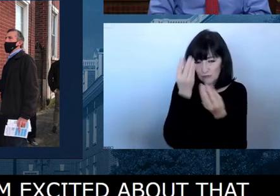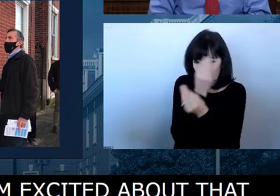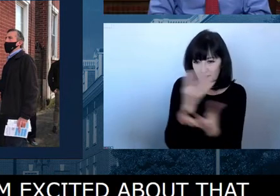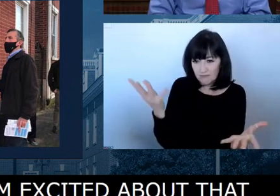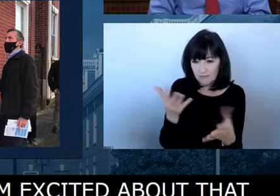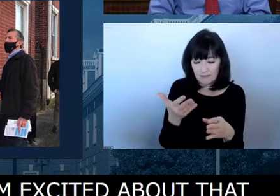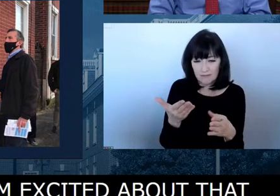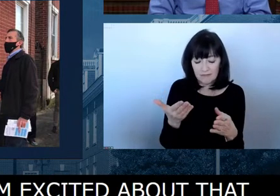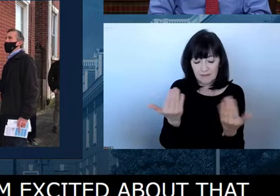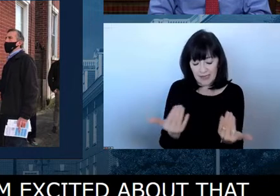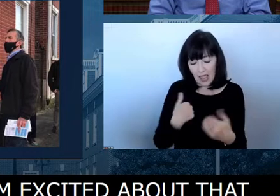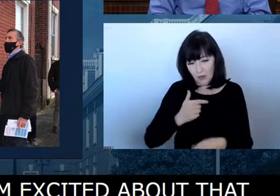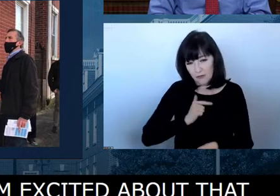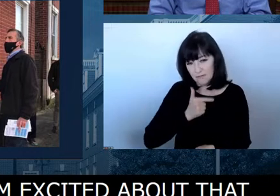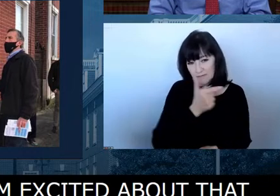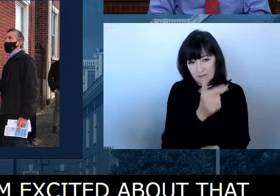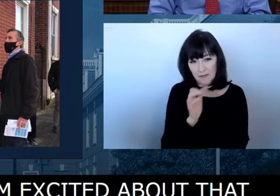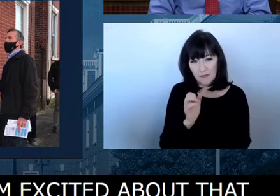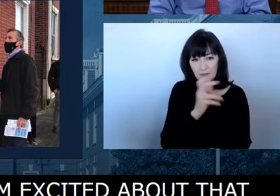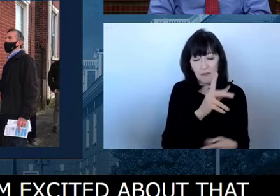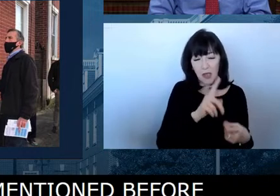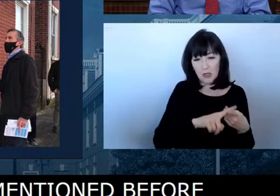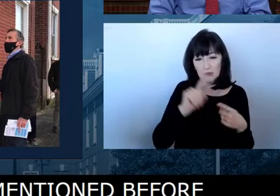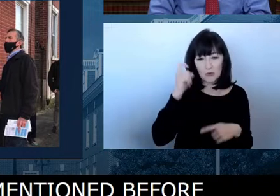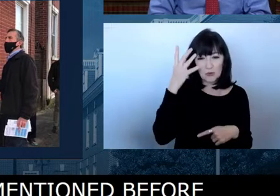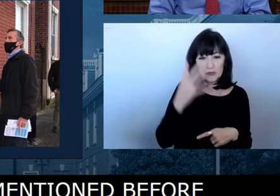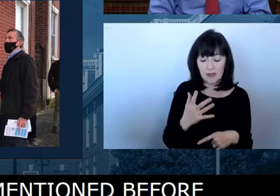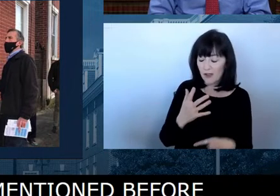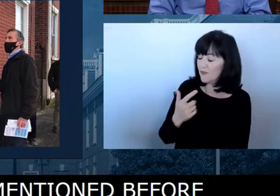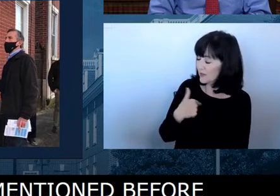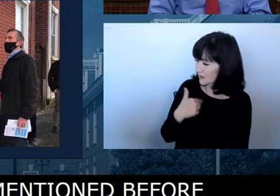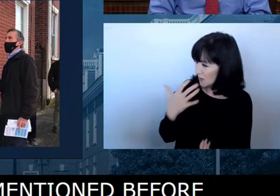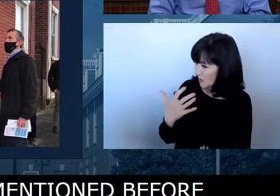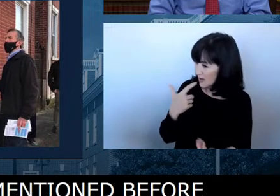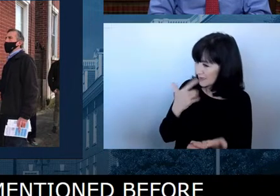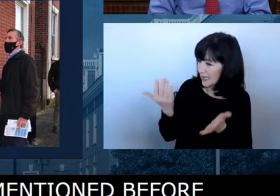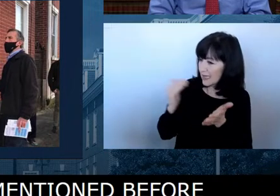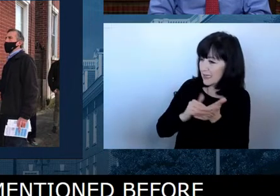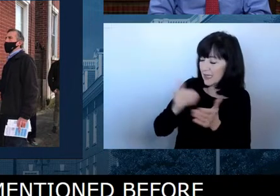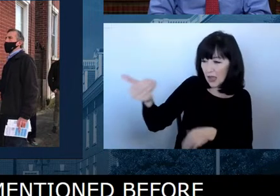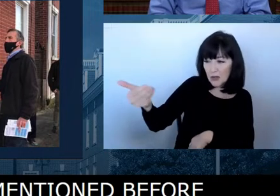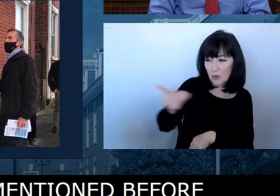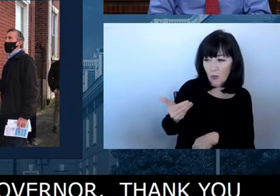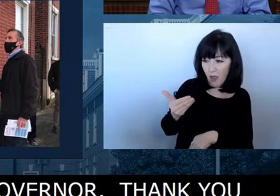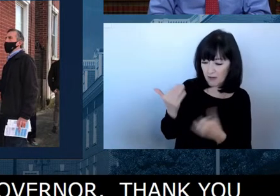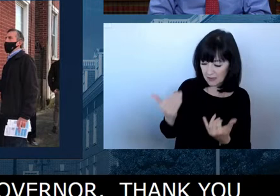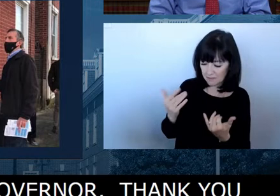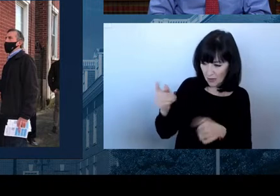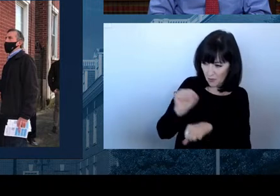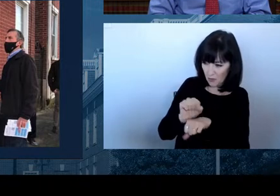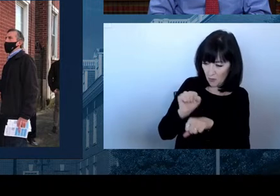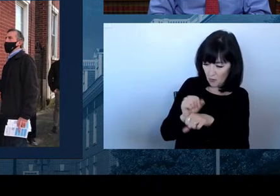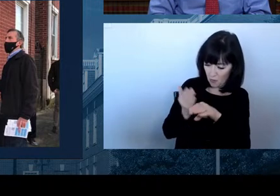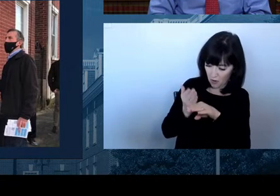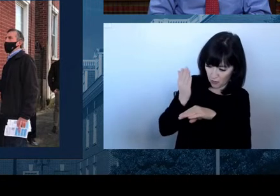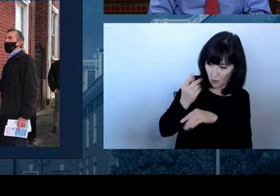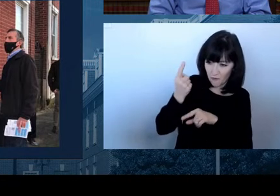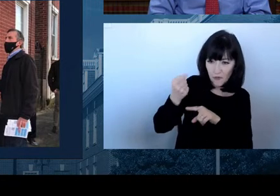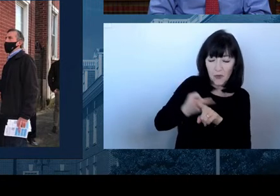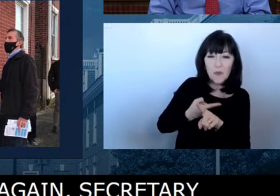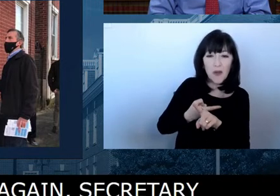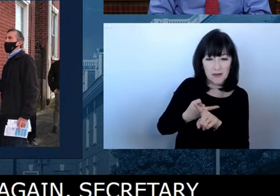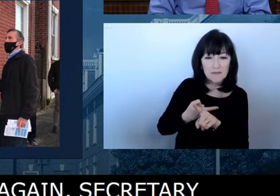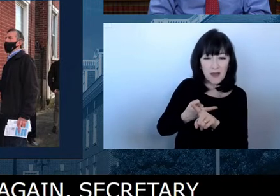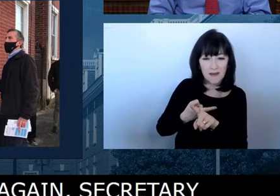Holodick, uh, welcome to the team again. I know you've been working for, for over a month, uh, already came up big, uh,